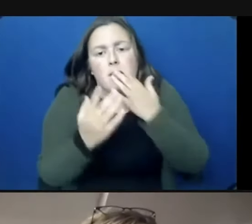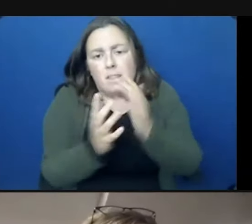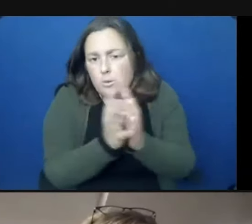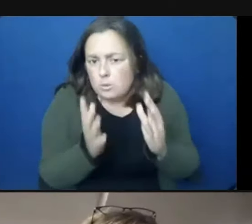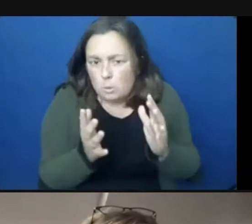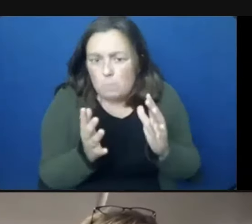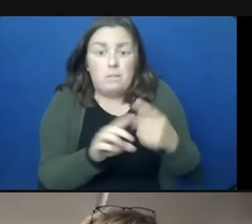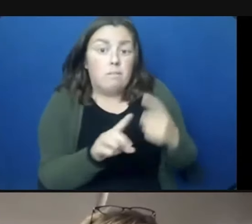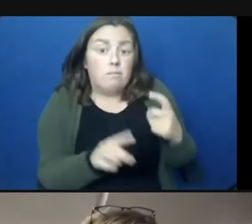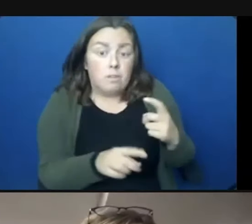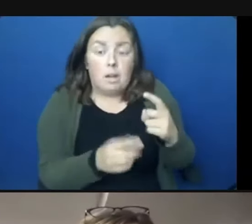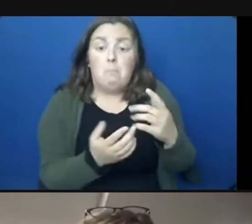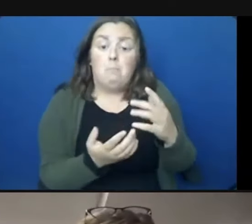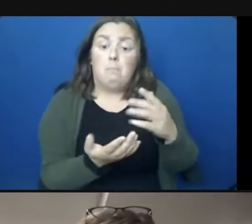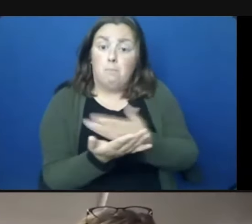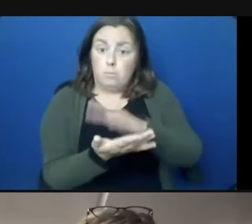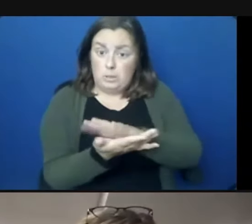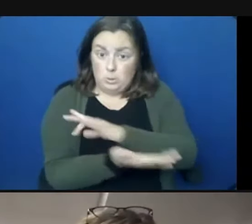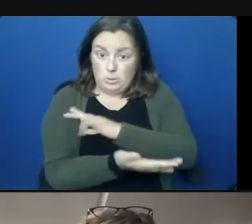and the MTA executive board.